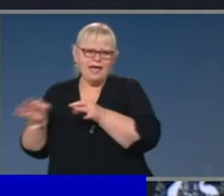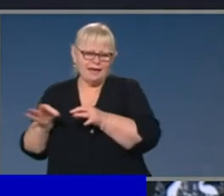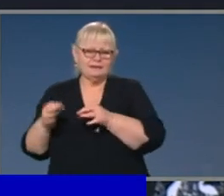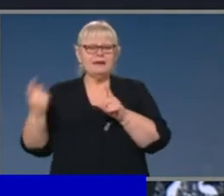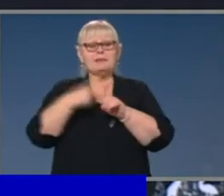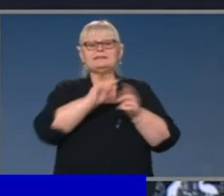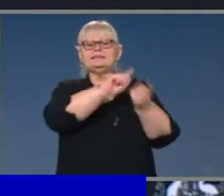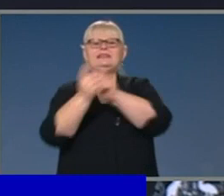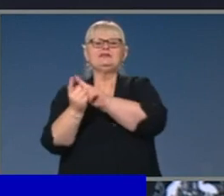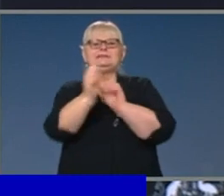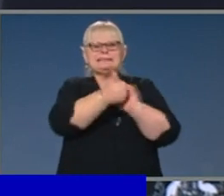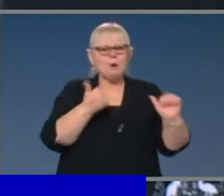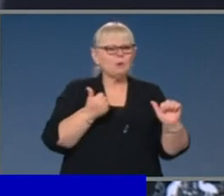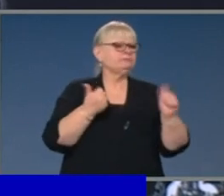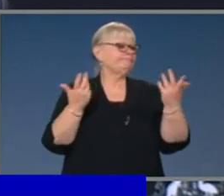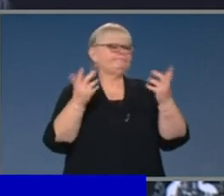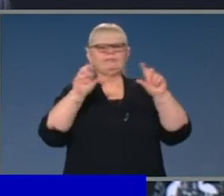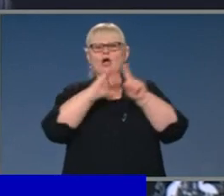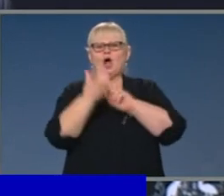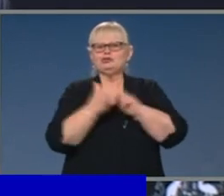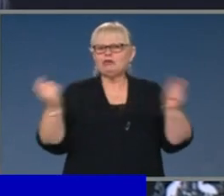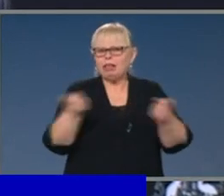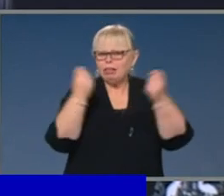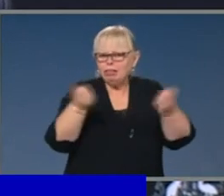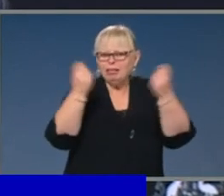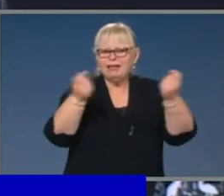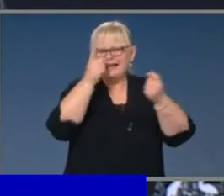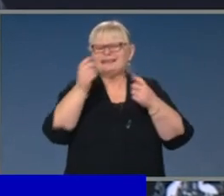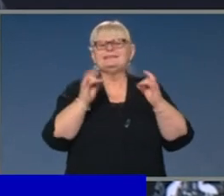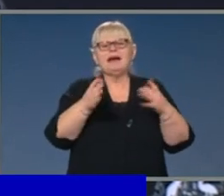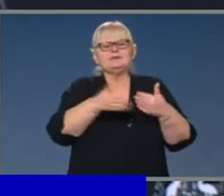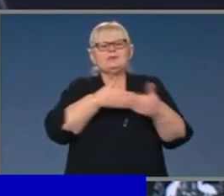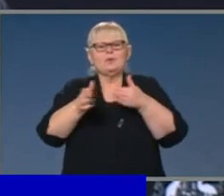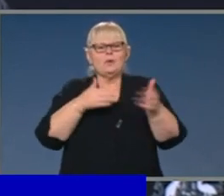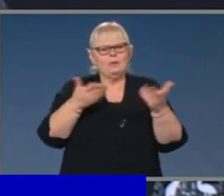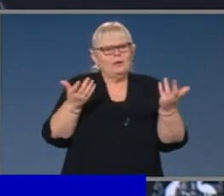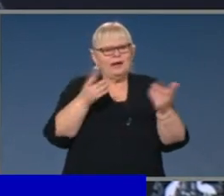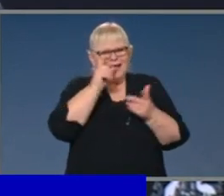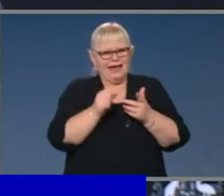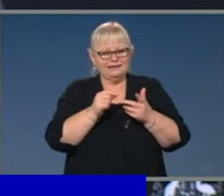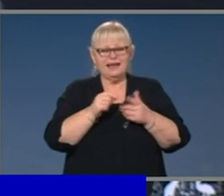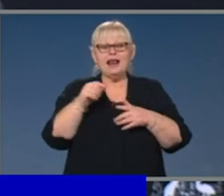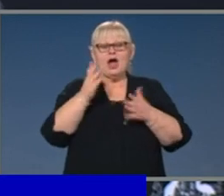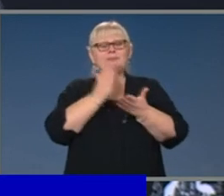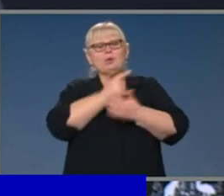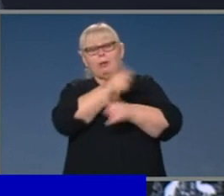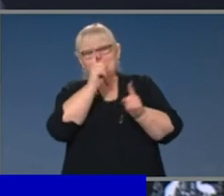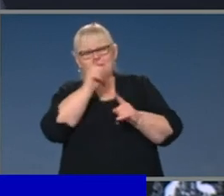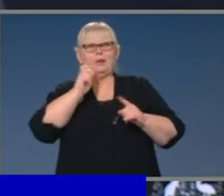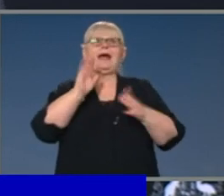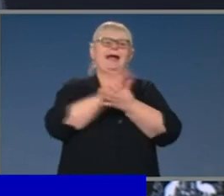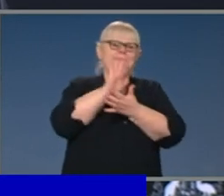sporting codes and cultural performances and organisers. And I'm sure that will be very welcome. Now, when I